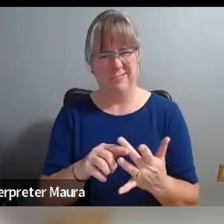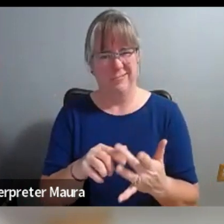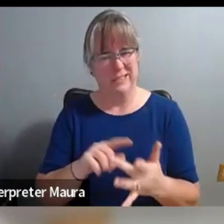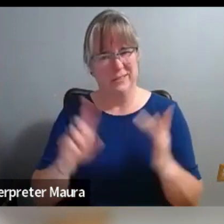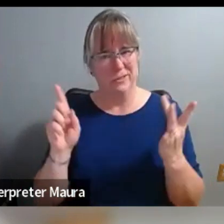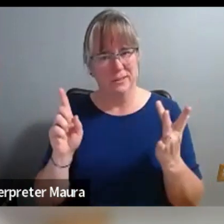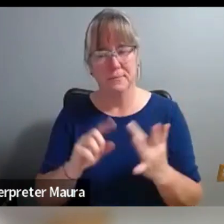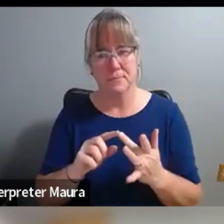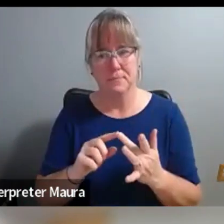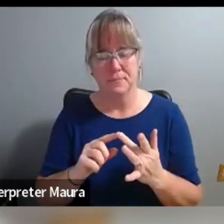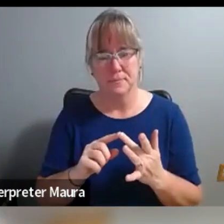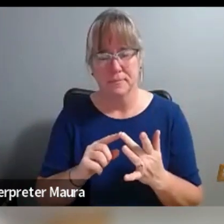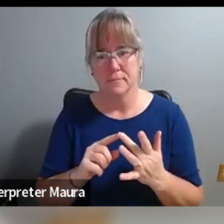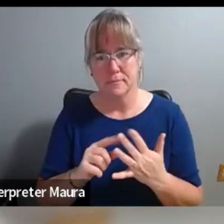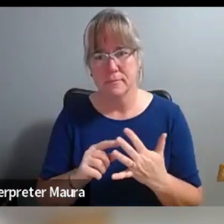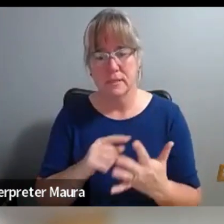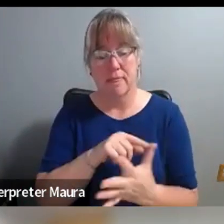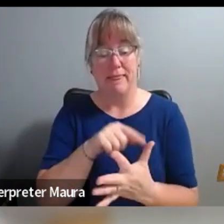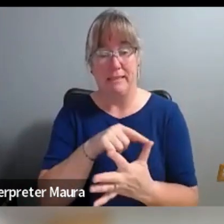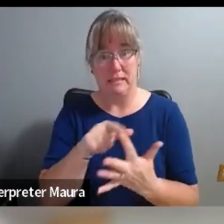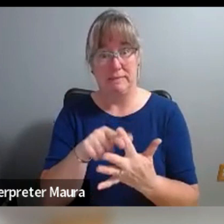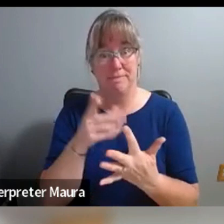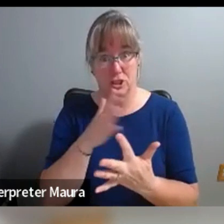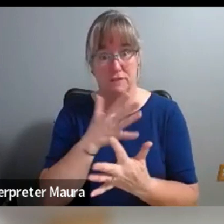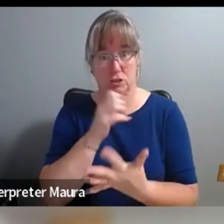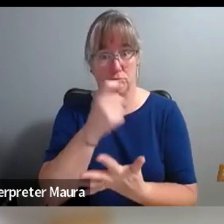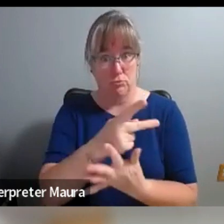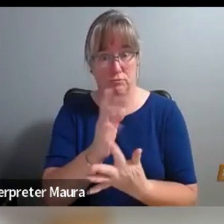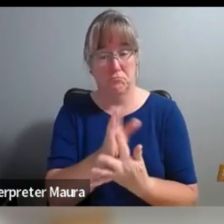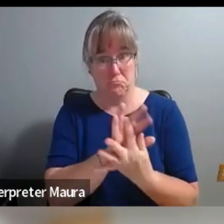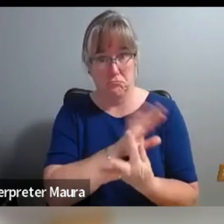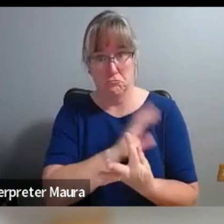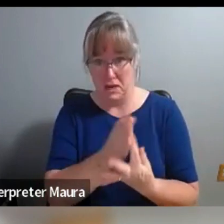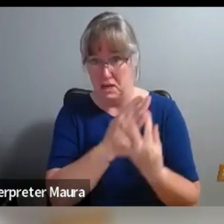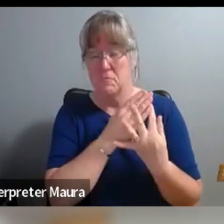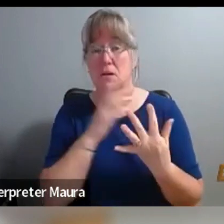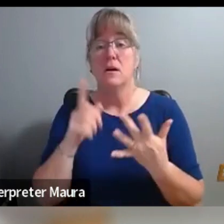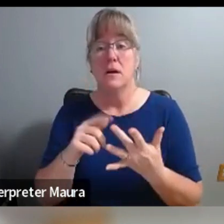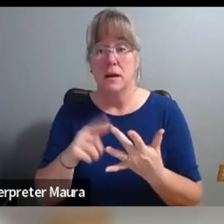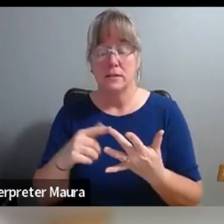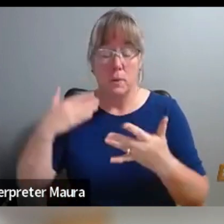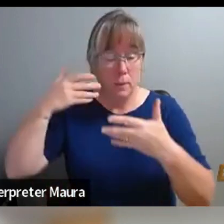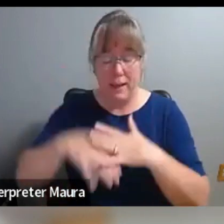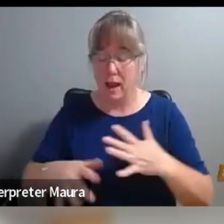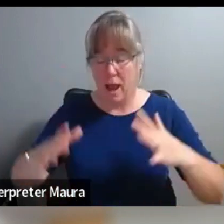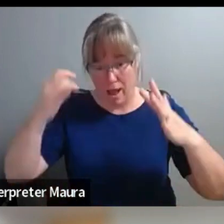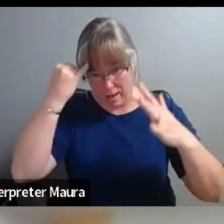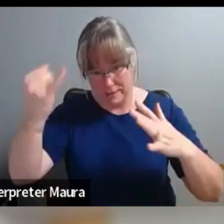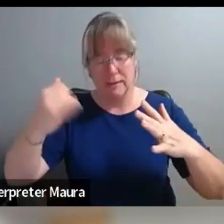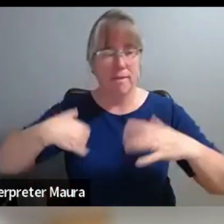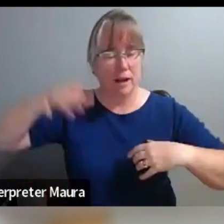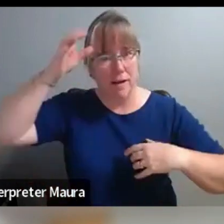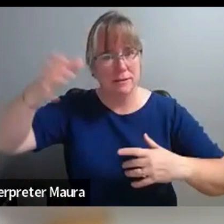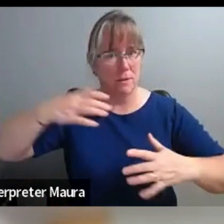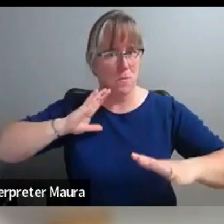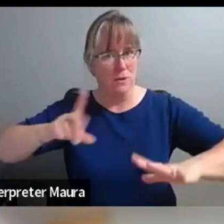and, and had, um, been approved. And, and we went in with this great, uh, sort of concept